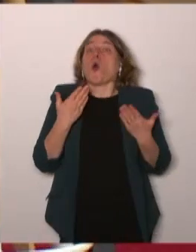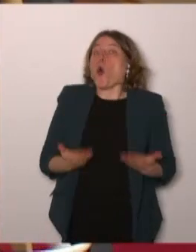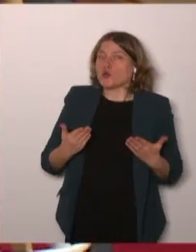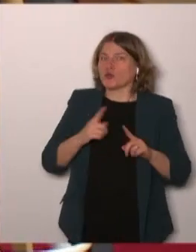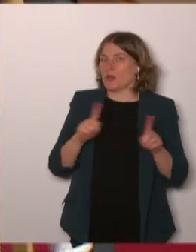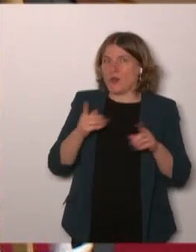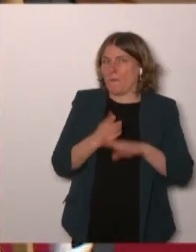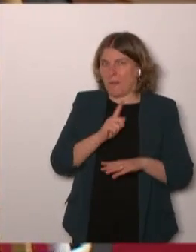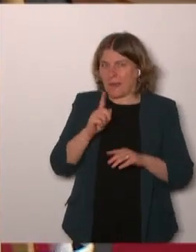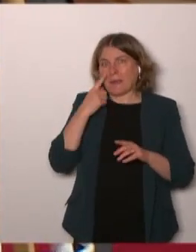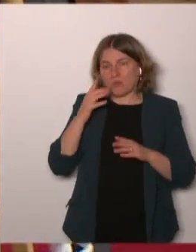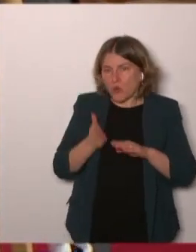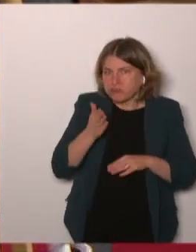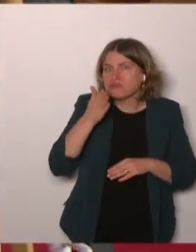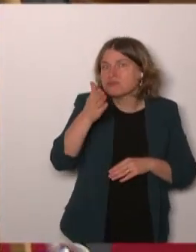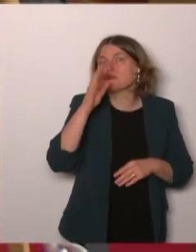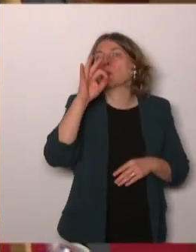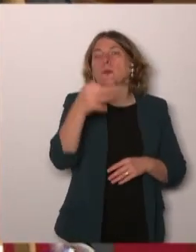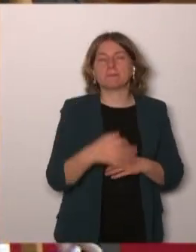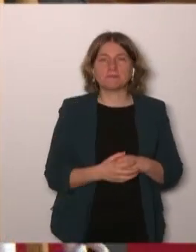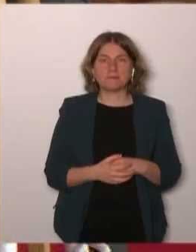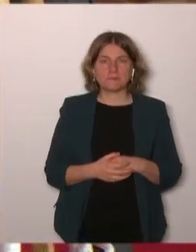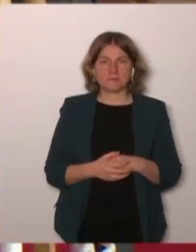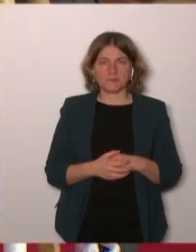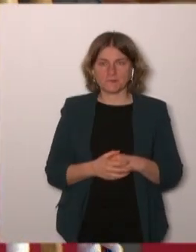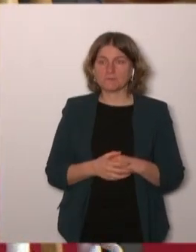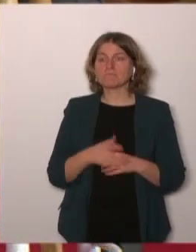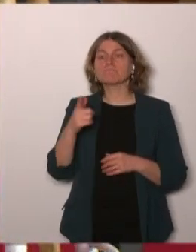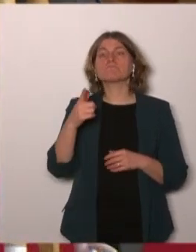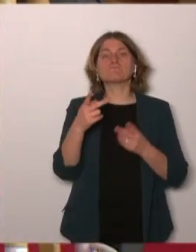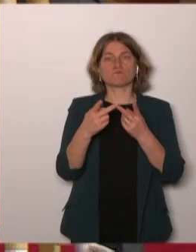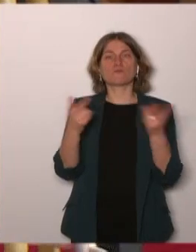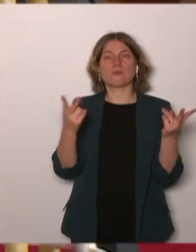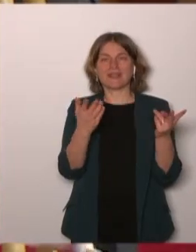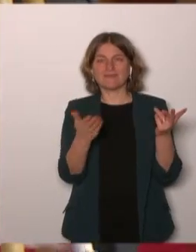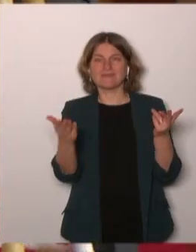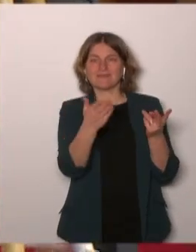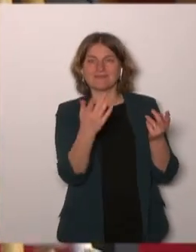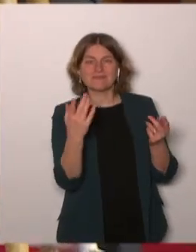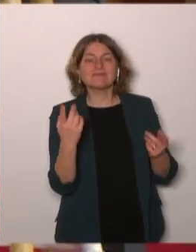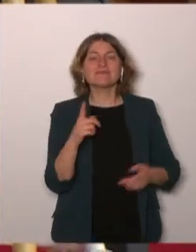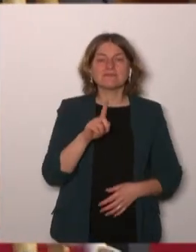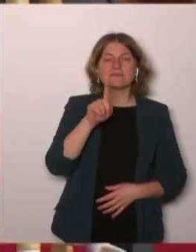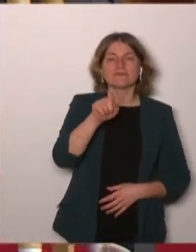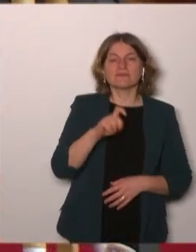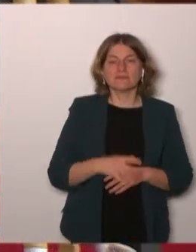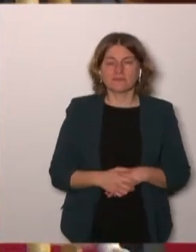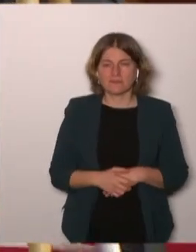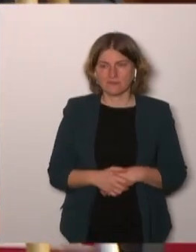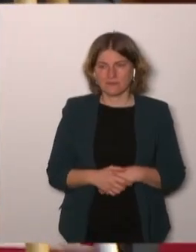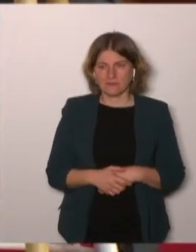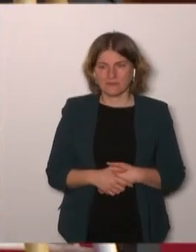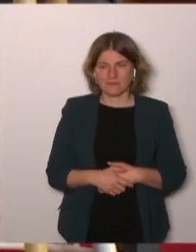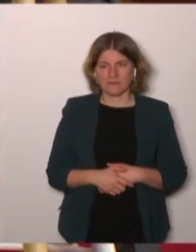maybe an extra question for me from the audience is in that place to meet what shall be the place for the patients